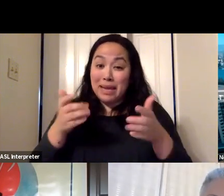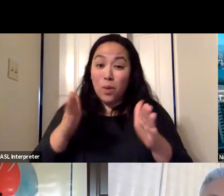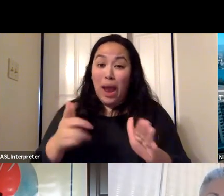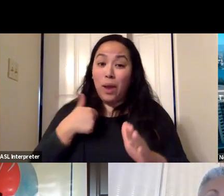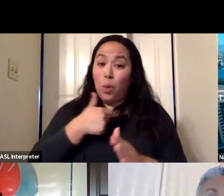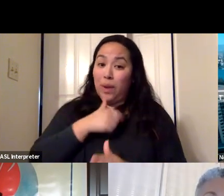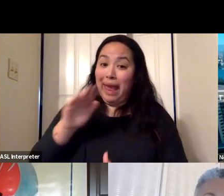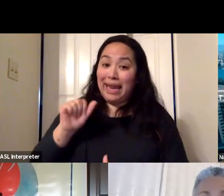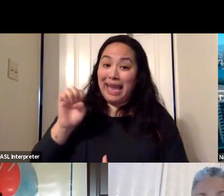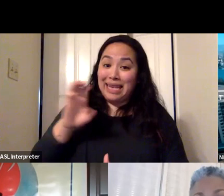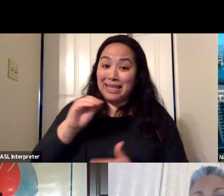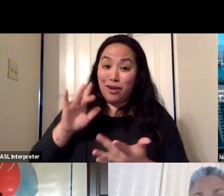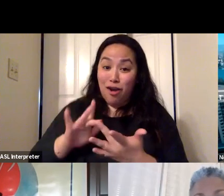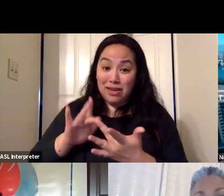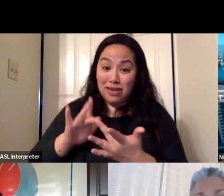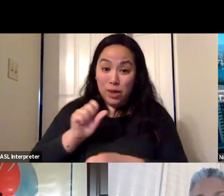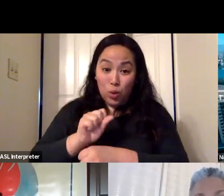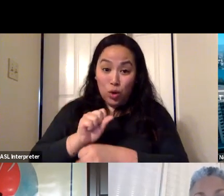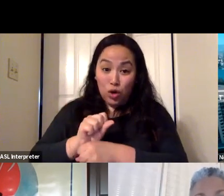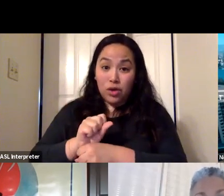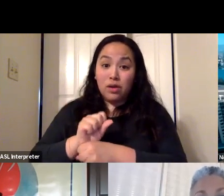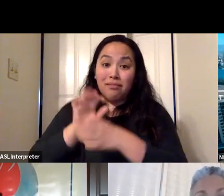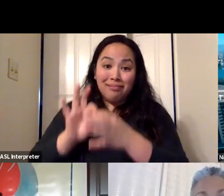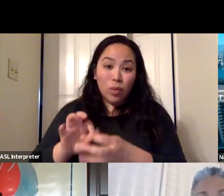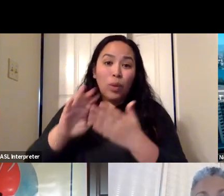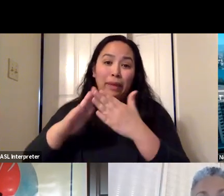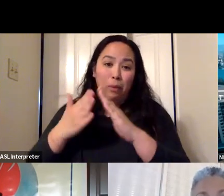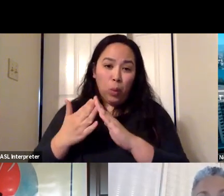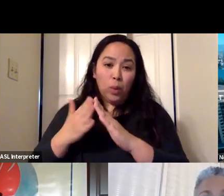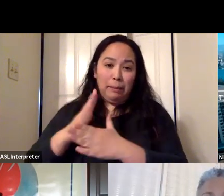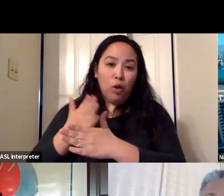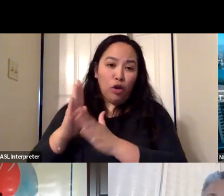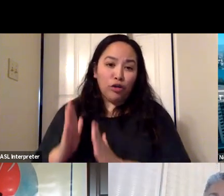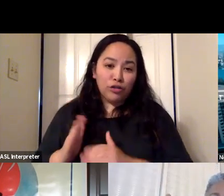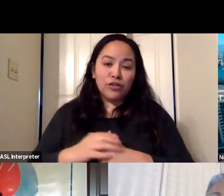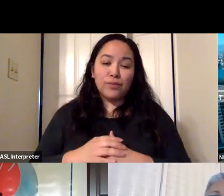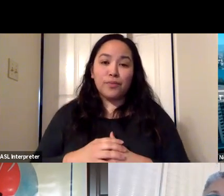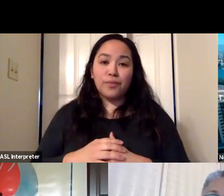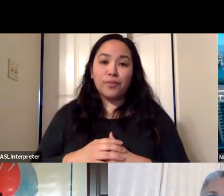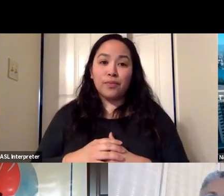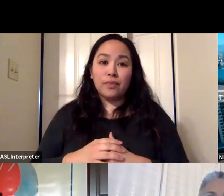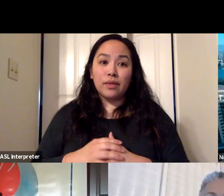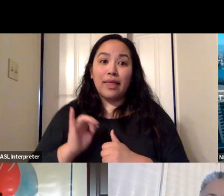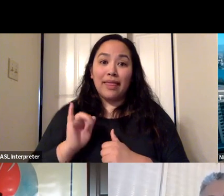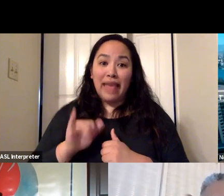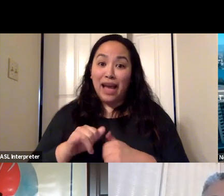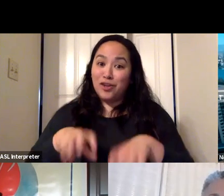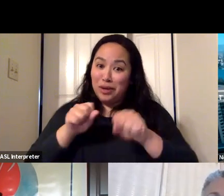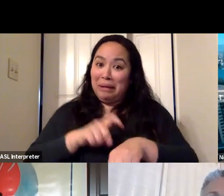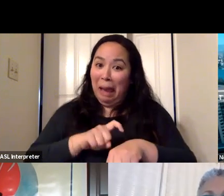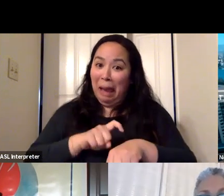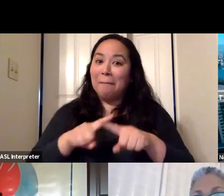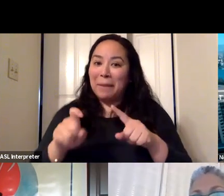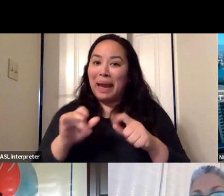contact investigation work to community partners. And so that was a very steep climb and I want to take my hat off